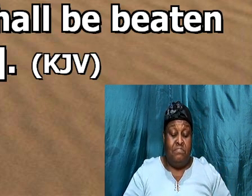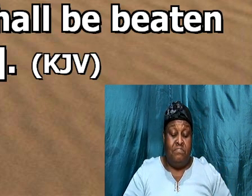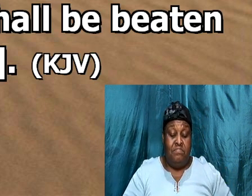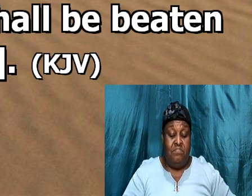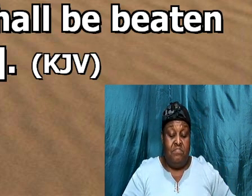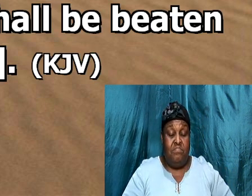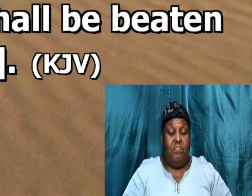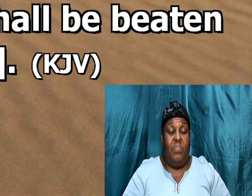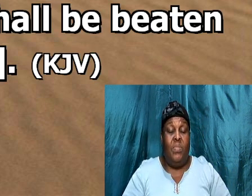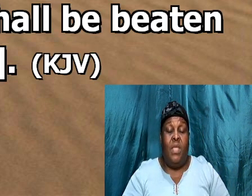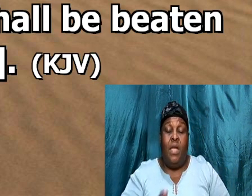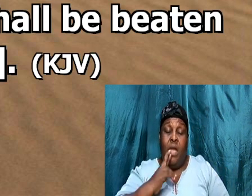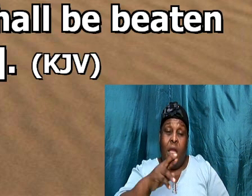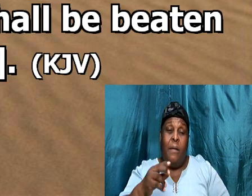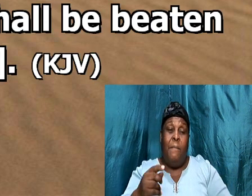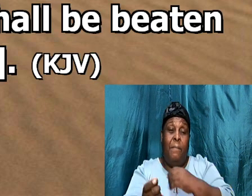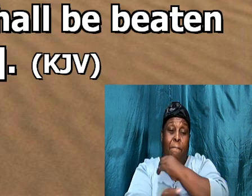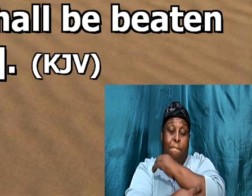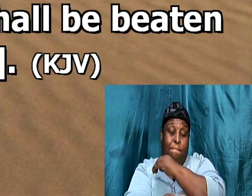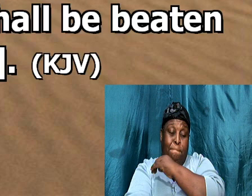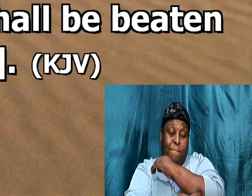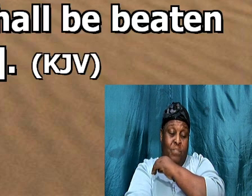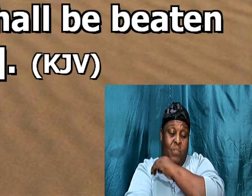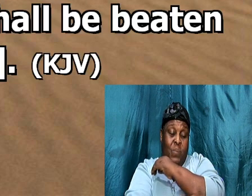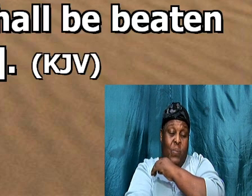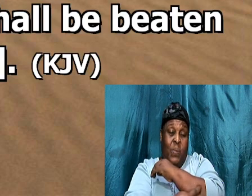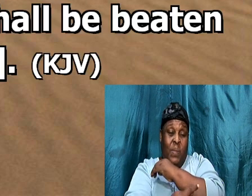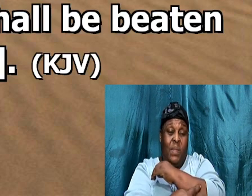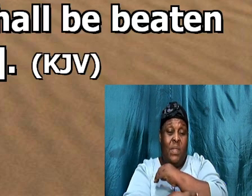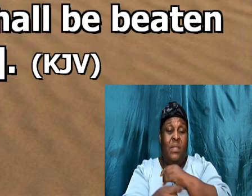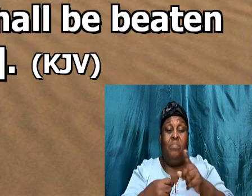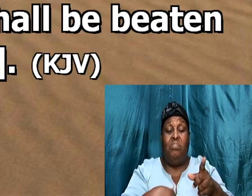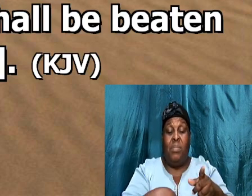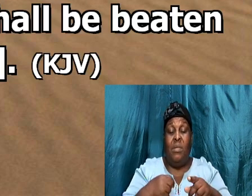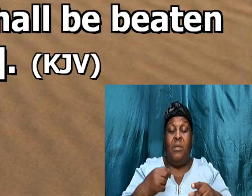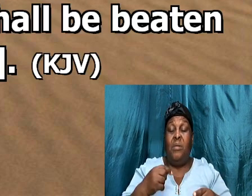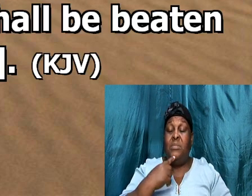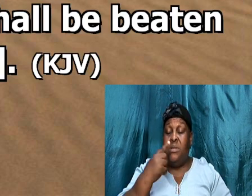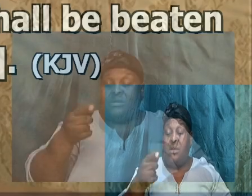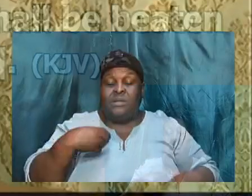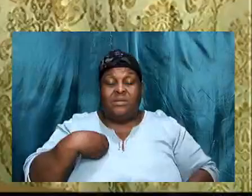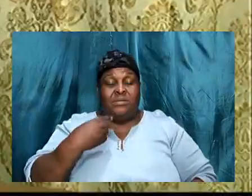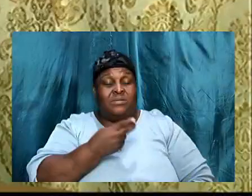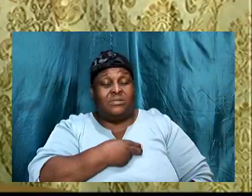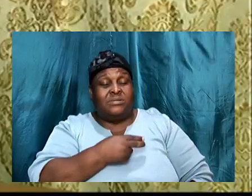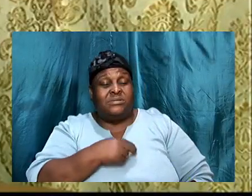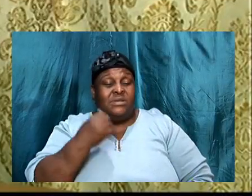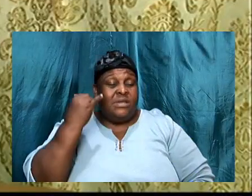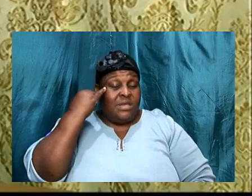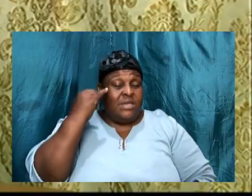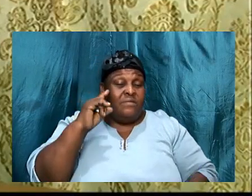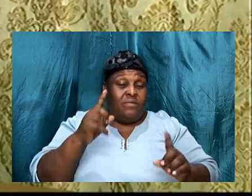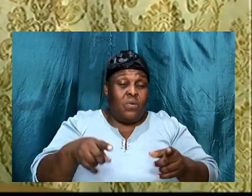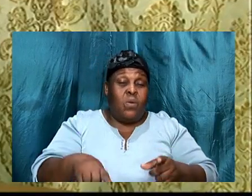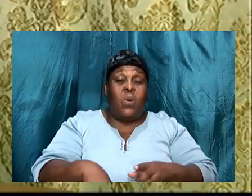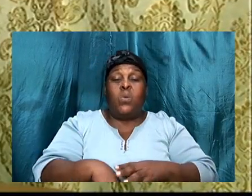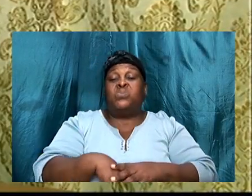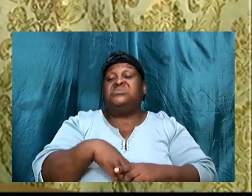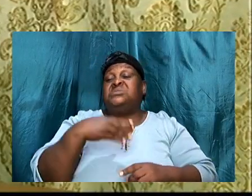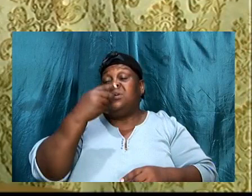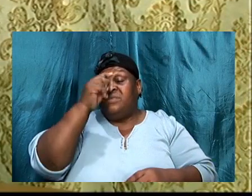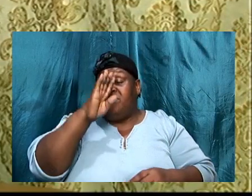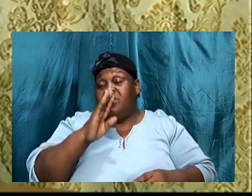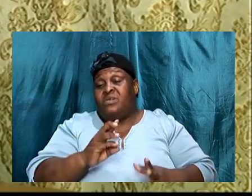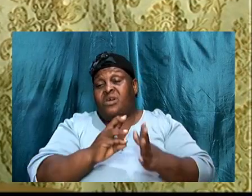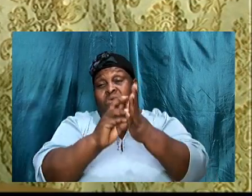are the repercussions, with many stripes, I am telling us, that if we go outside, of God's will,